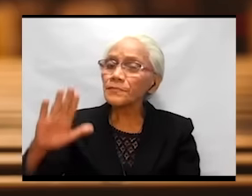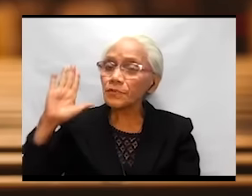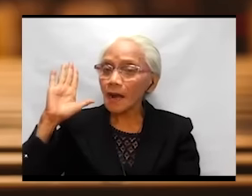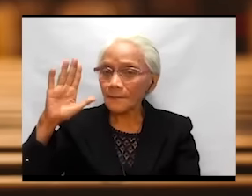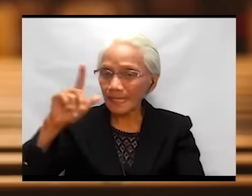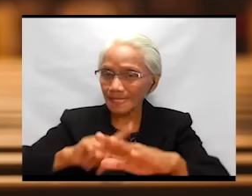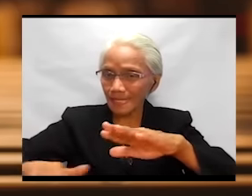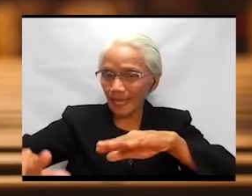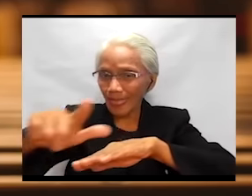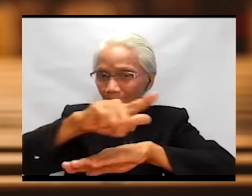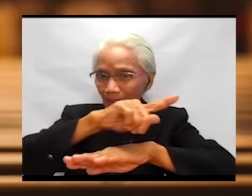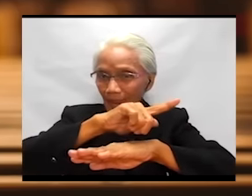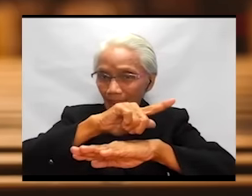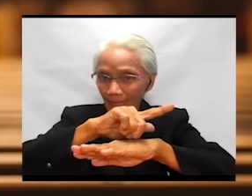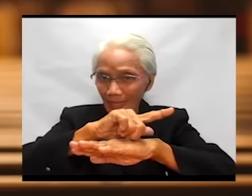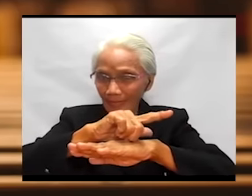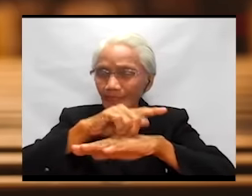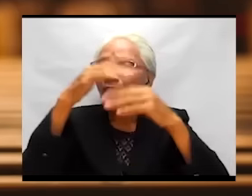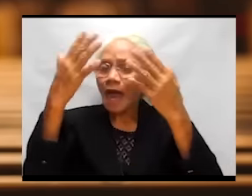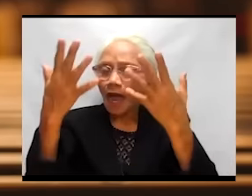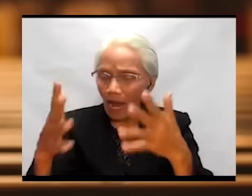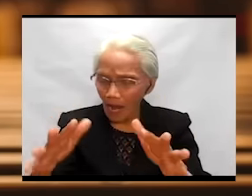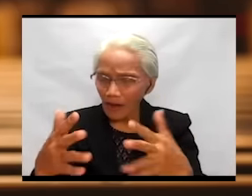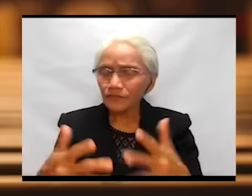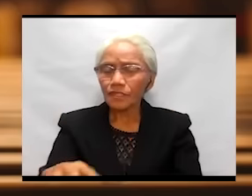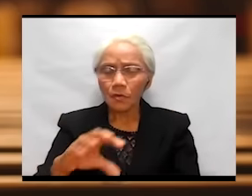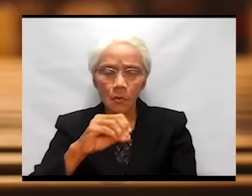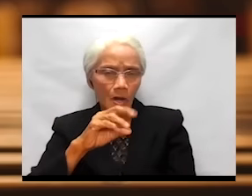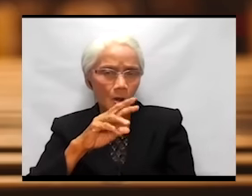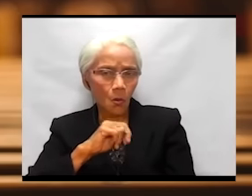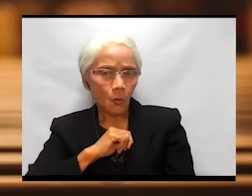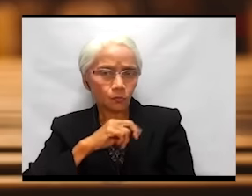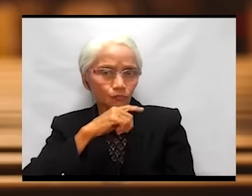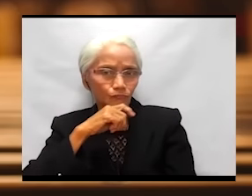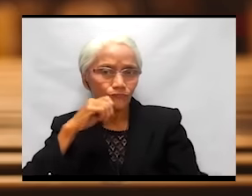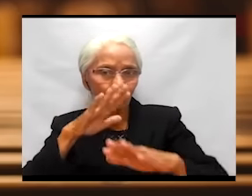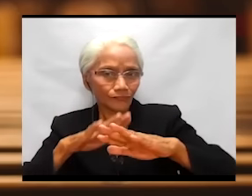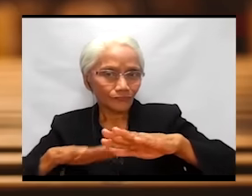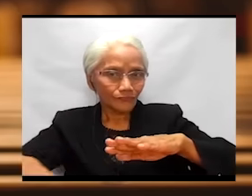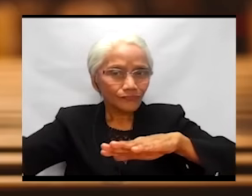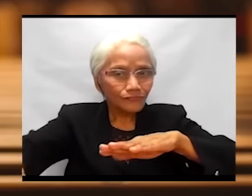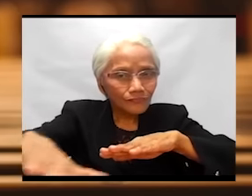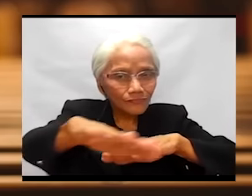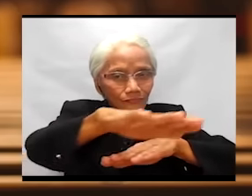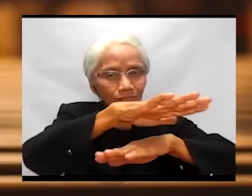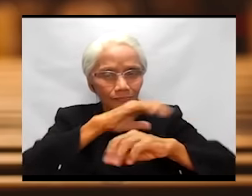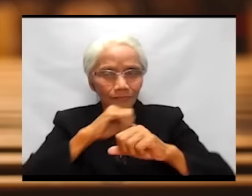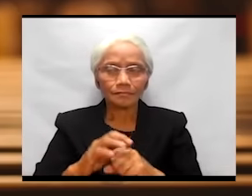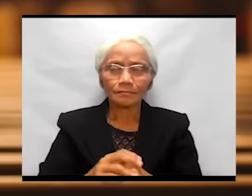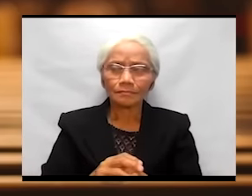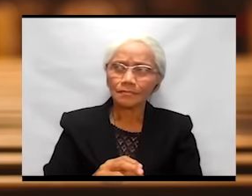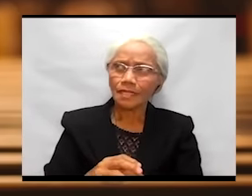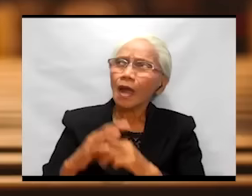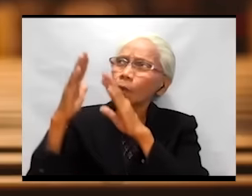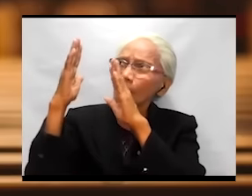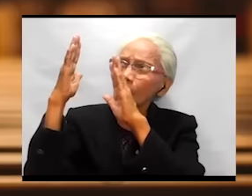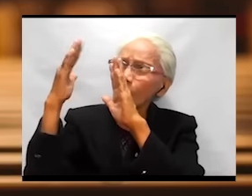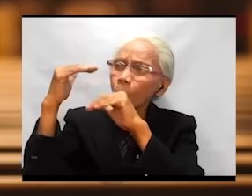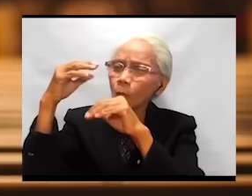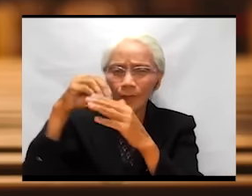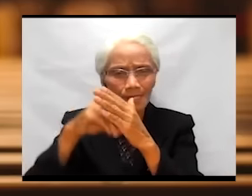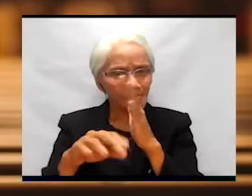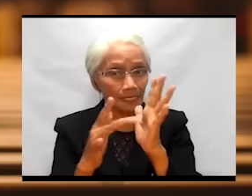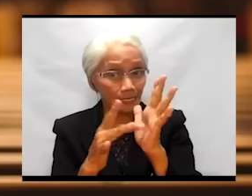promised land after our own deserts. Our hope is